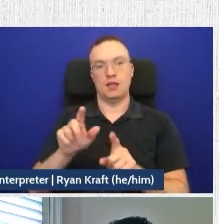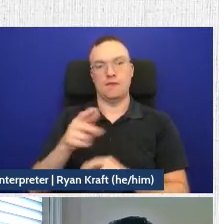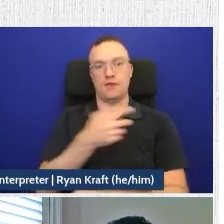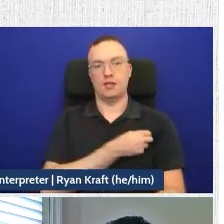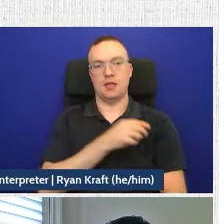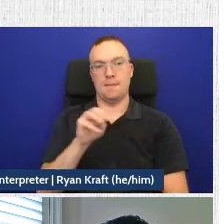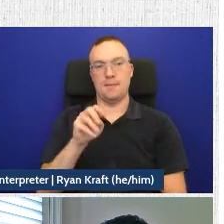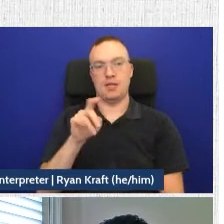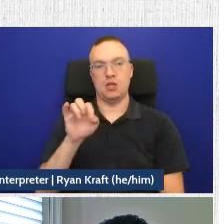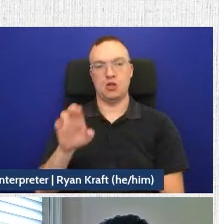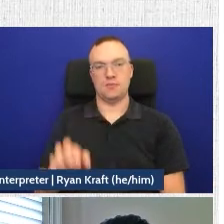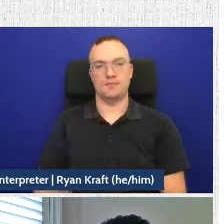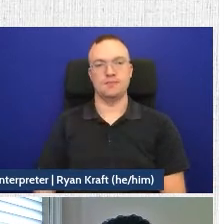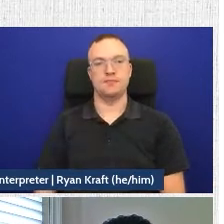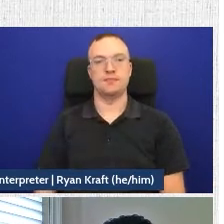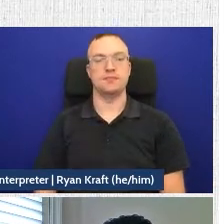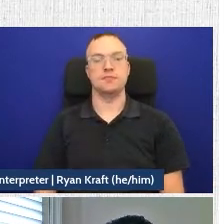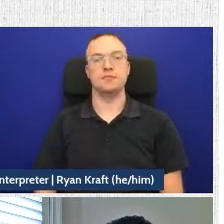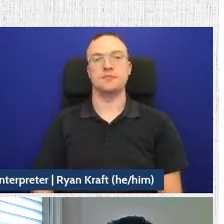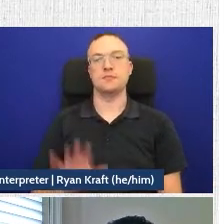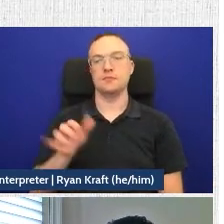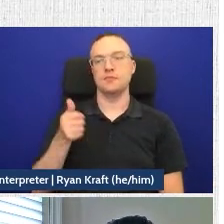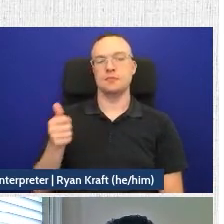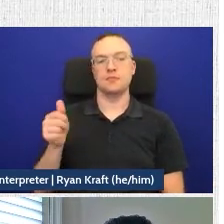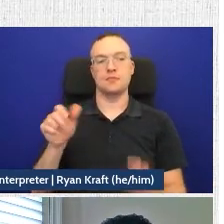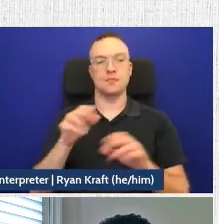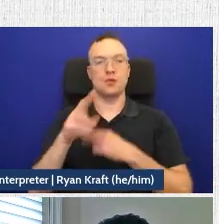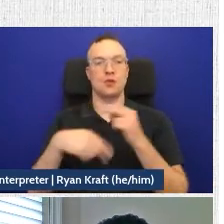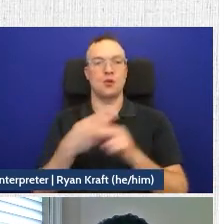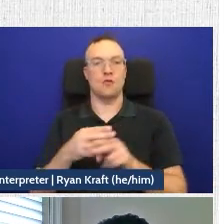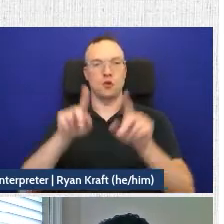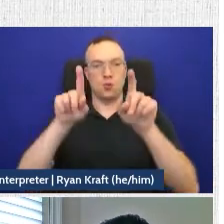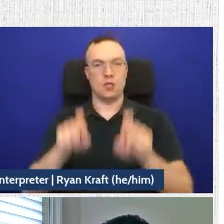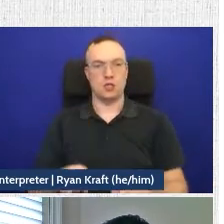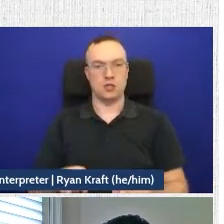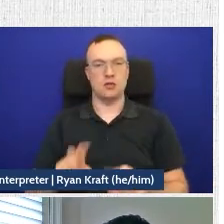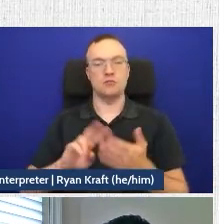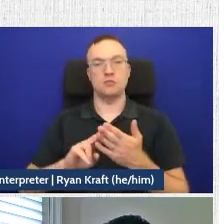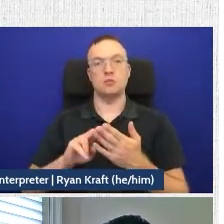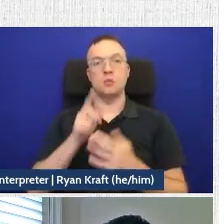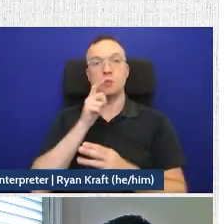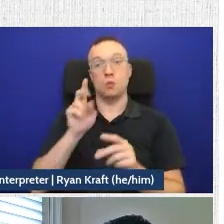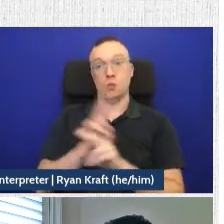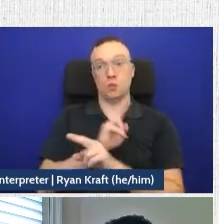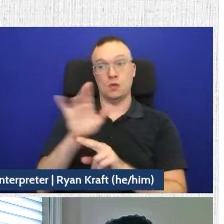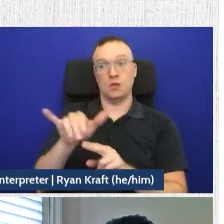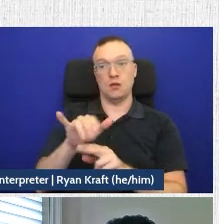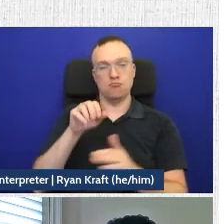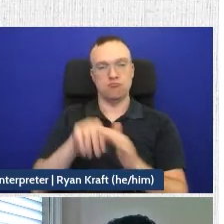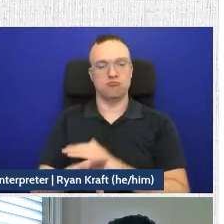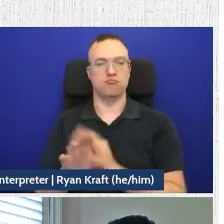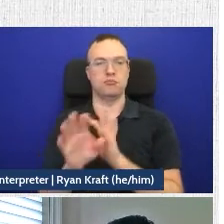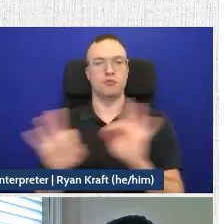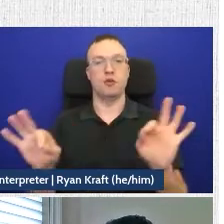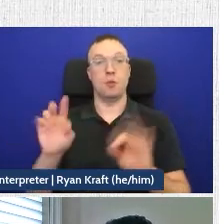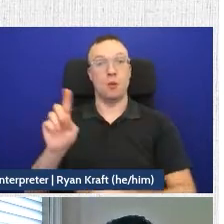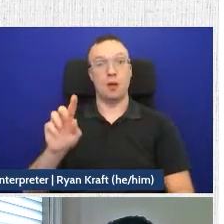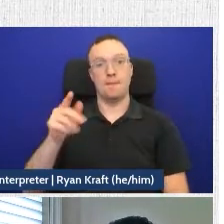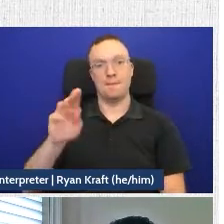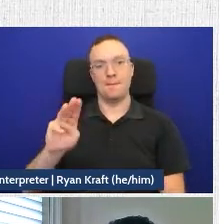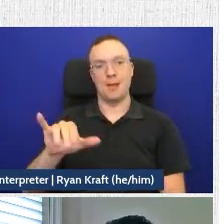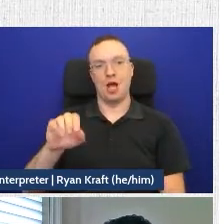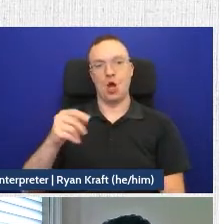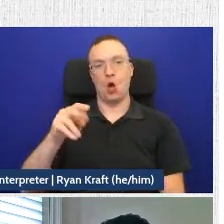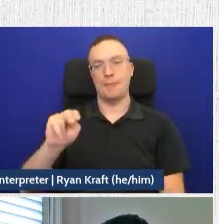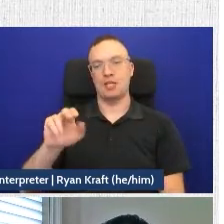So Vaccine Mediator fundamentally is a universal questionnaire. And so users can log in for free at myopencourt.org by clicking Vaccine